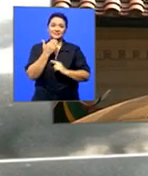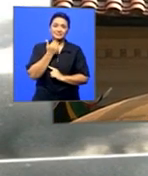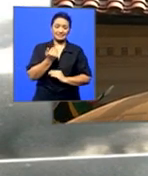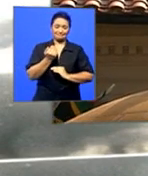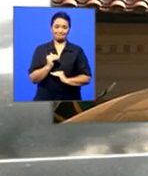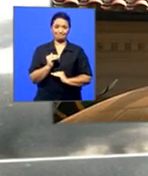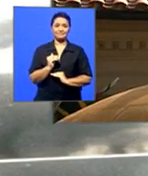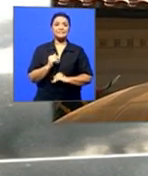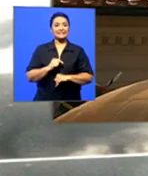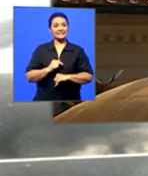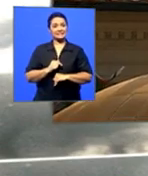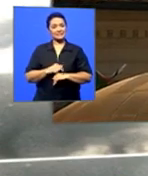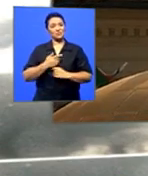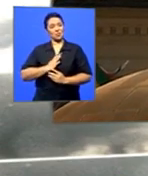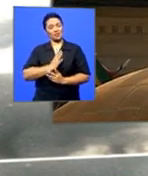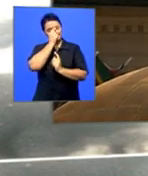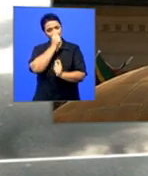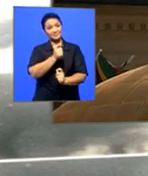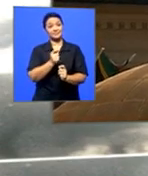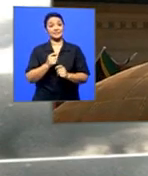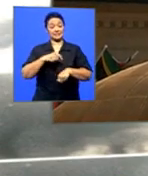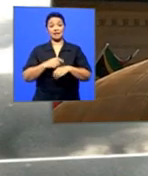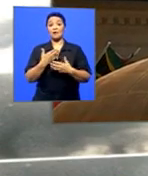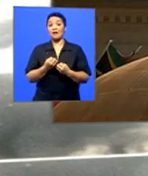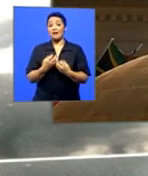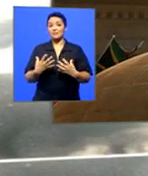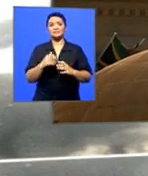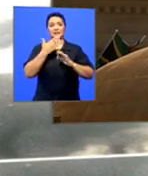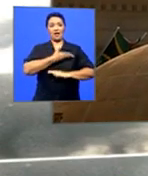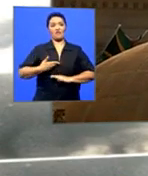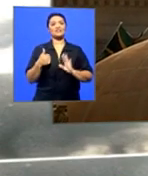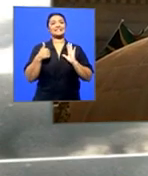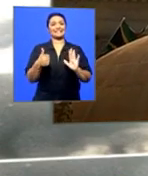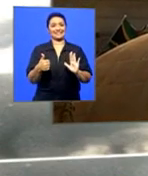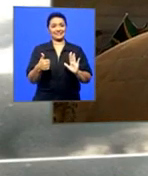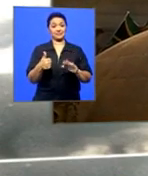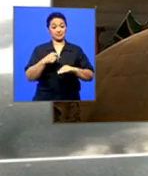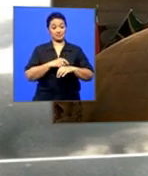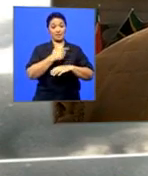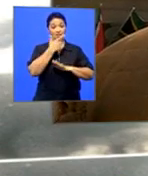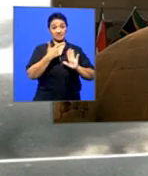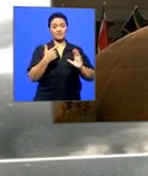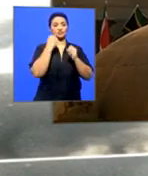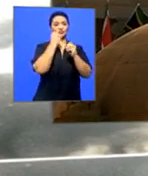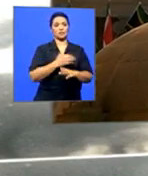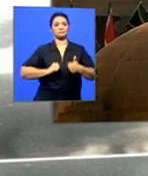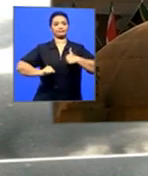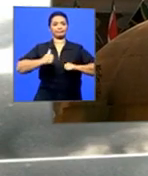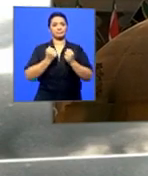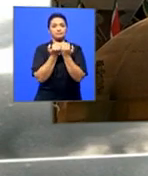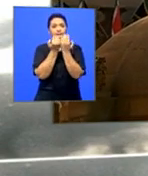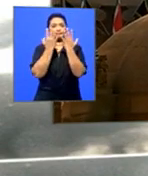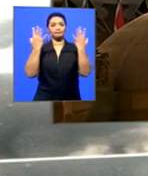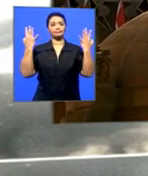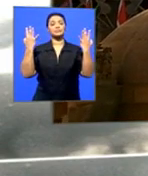say goodbye celebrate 6 30 get there 6 30 it begins at half past seven make sure that you are there the likes